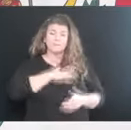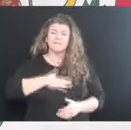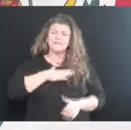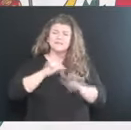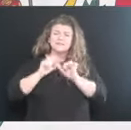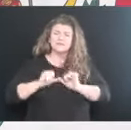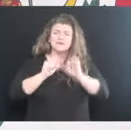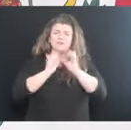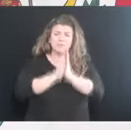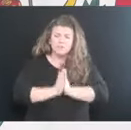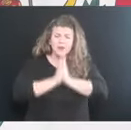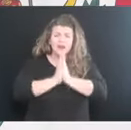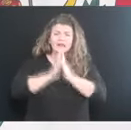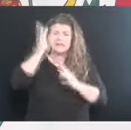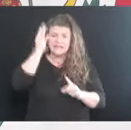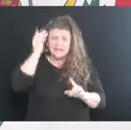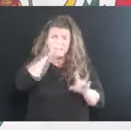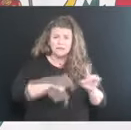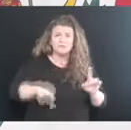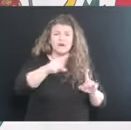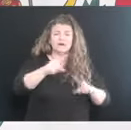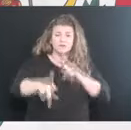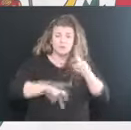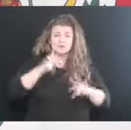your, in your prayers in every way, and,